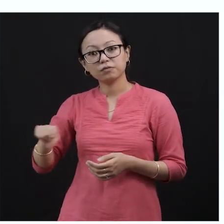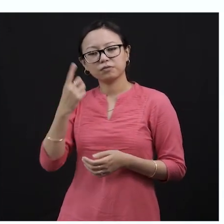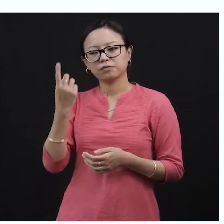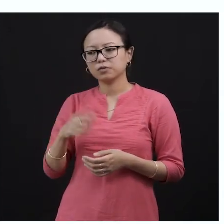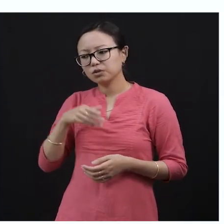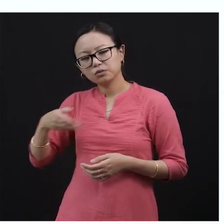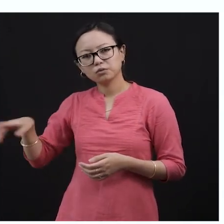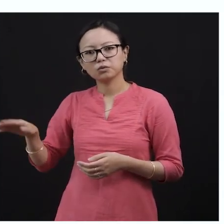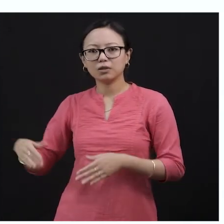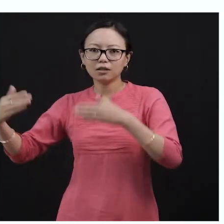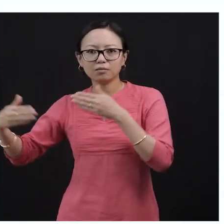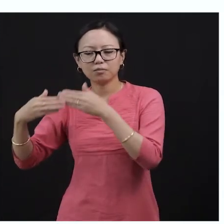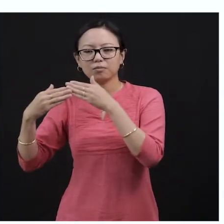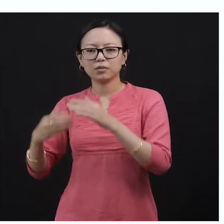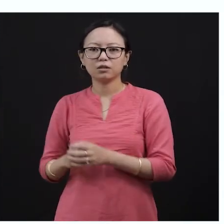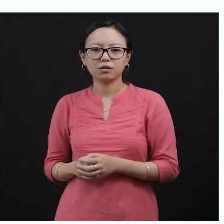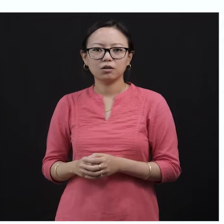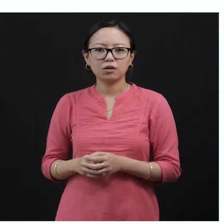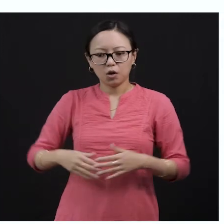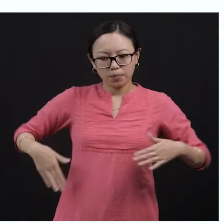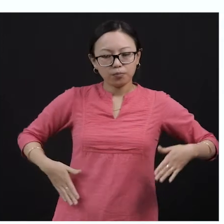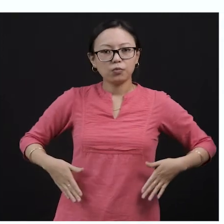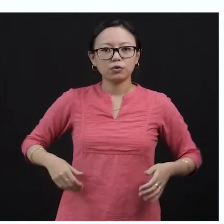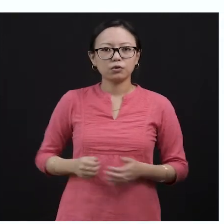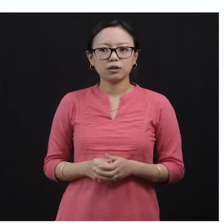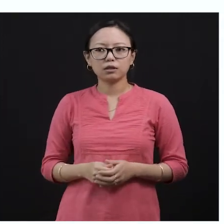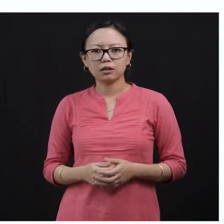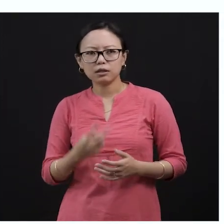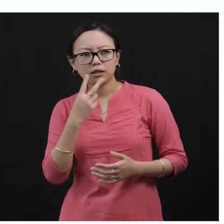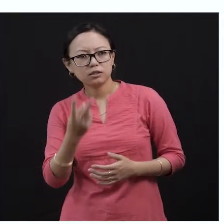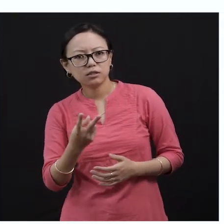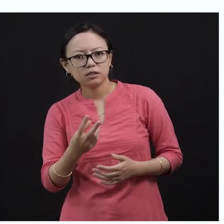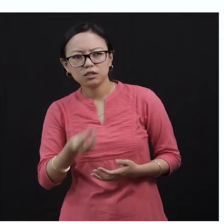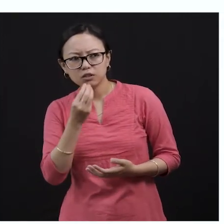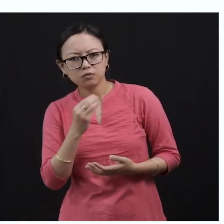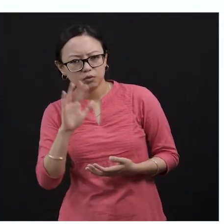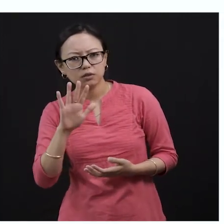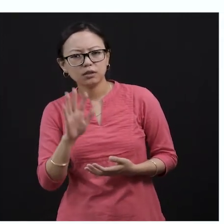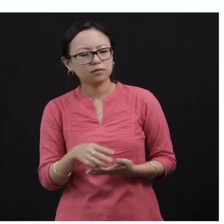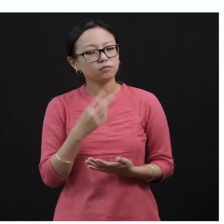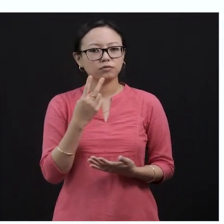one more thing, friends and relatives of the squirrel considered him foolish to trust humans.